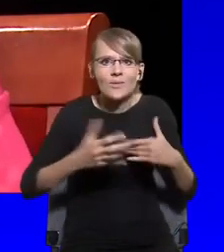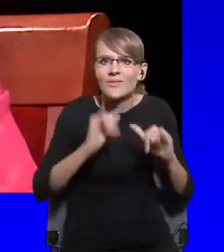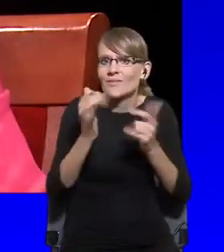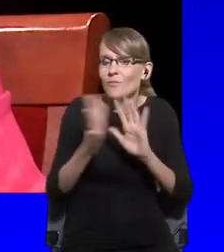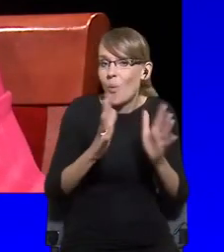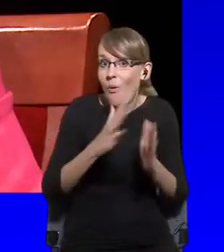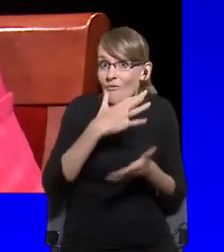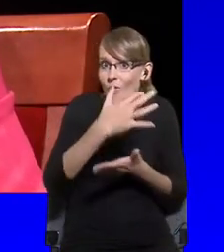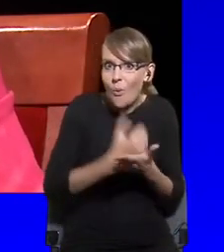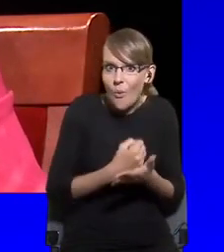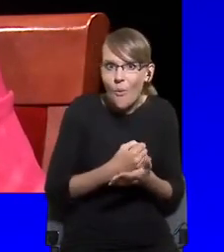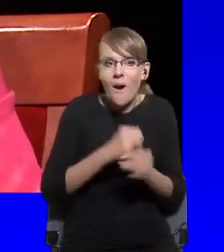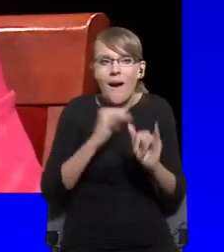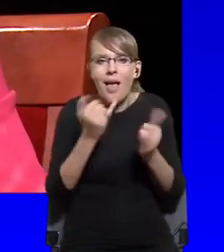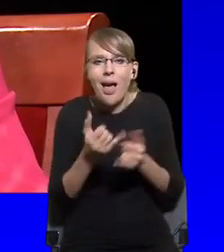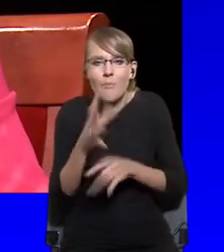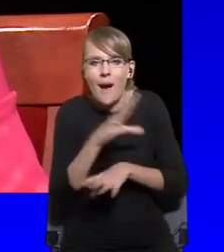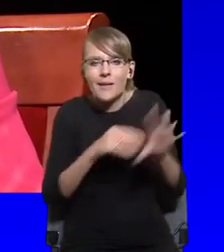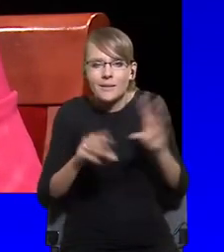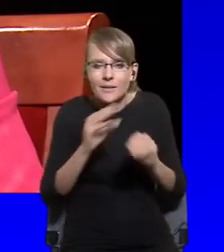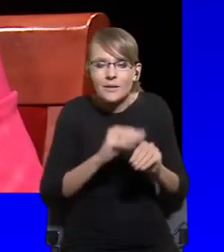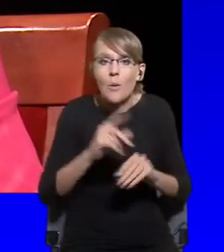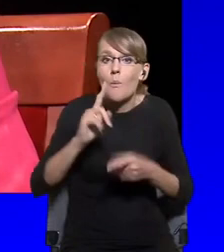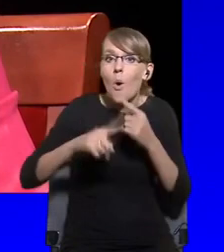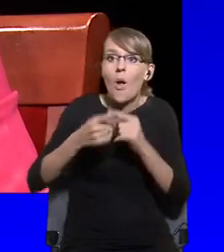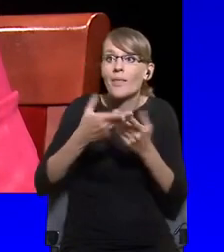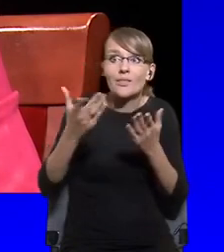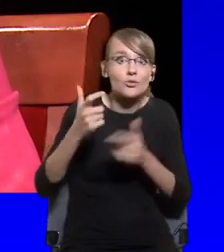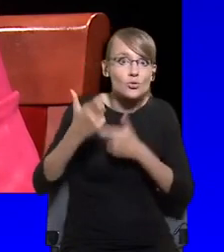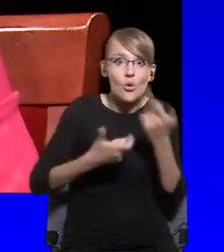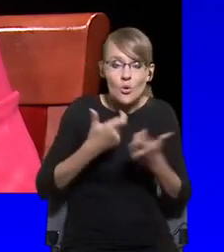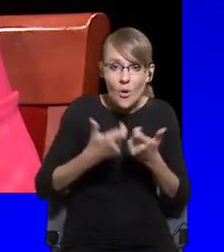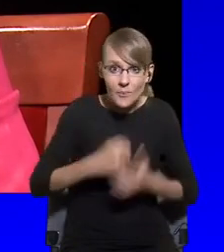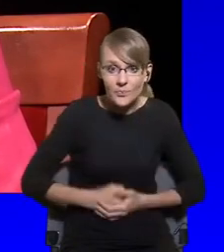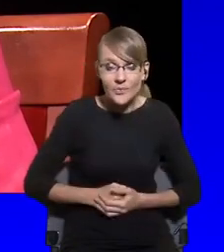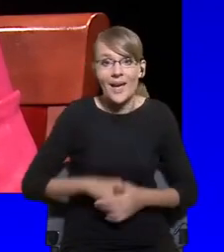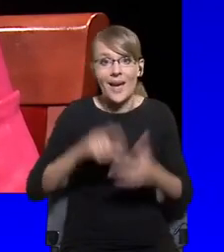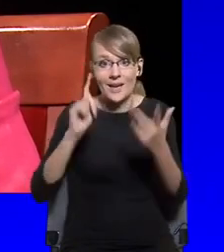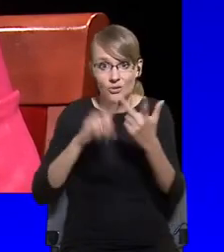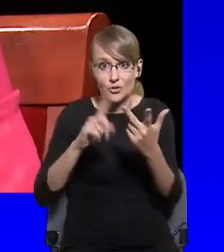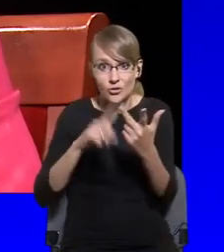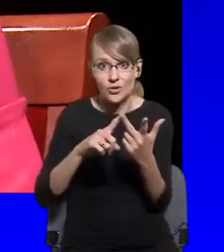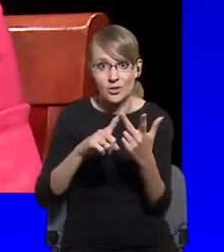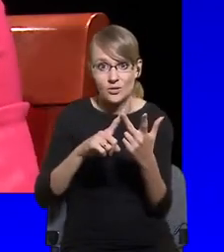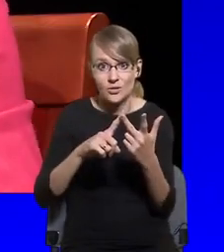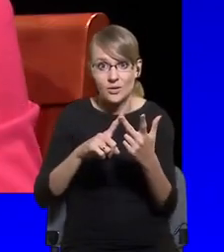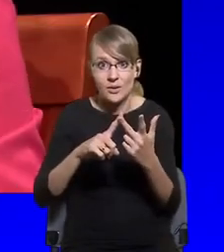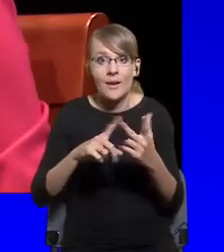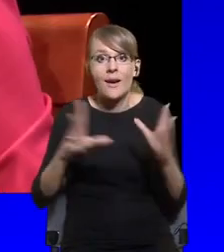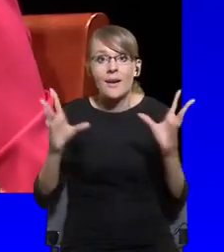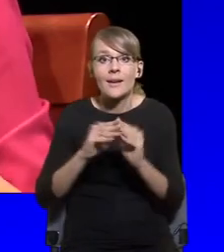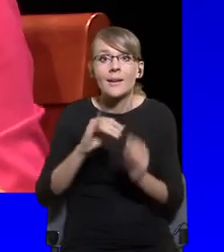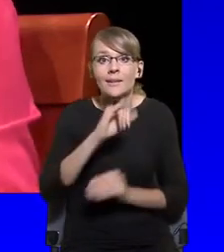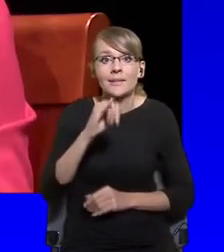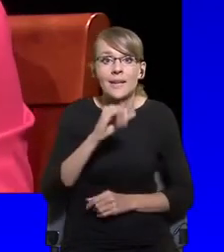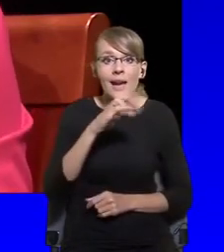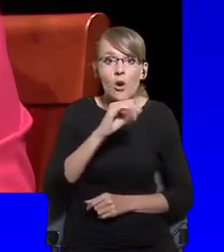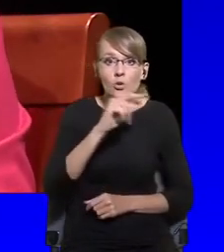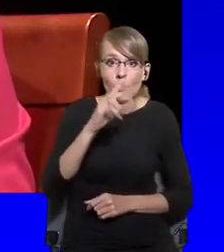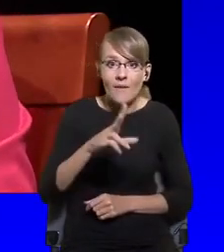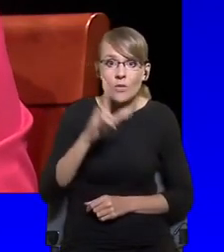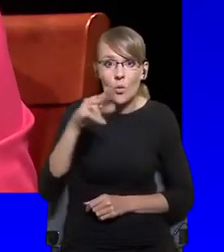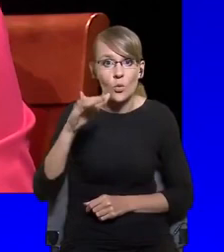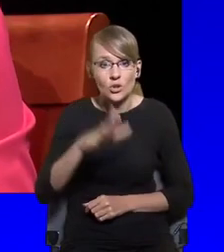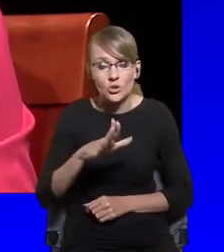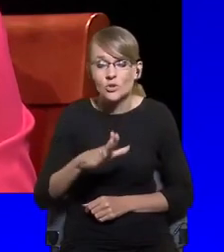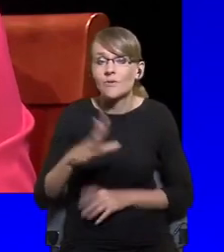politicians. This is the second thing. The third thing, something we wrote together with Jaroslav Kujic about, namely populist